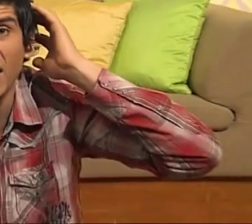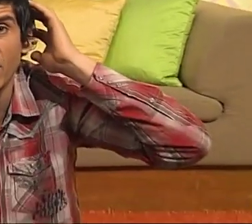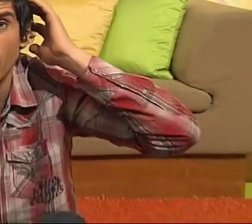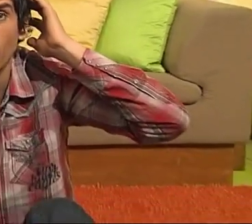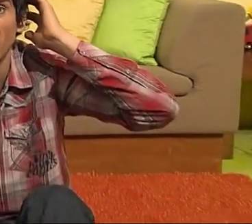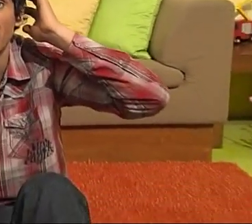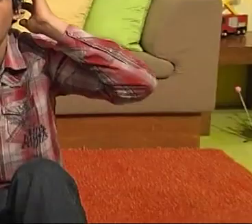I think I'll leave it to spook to go I